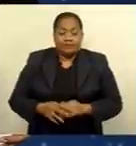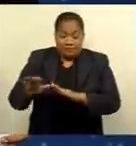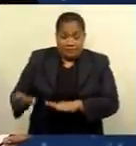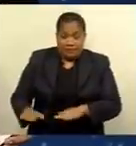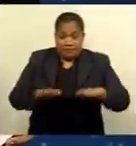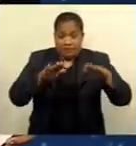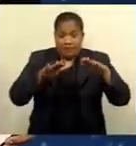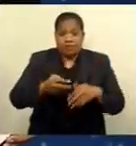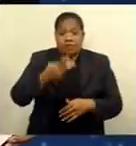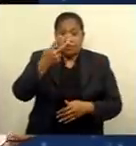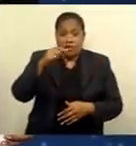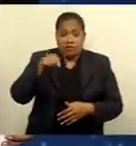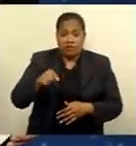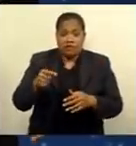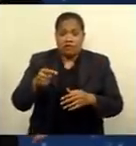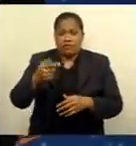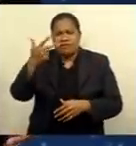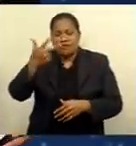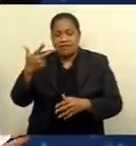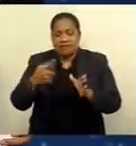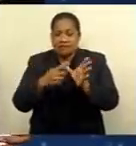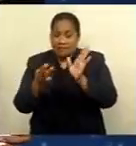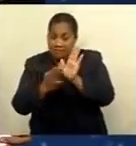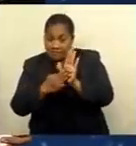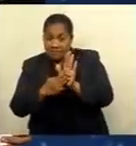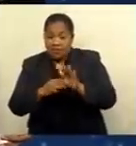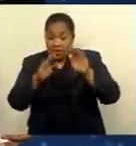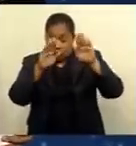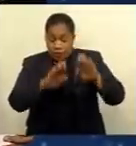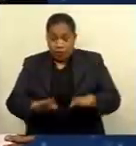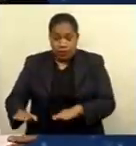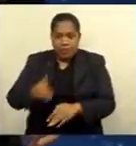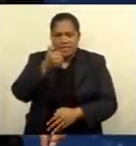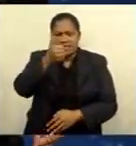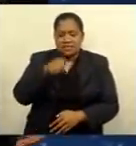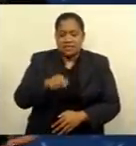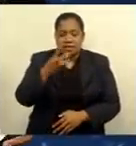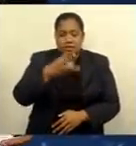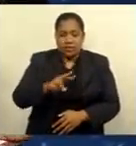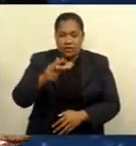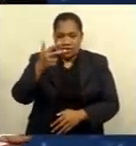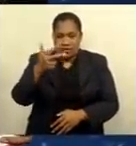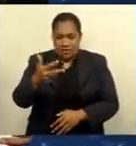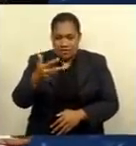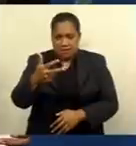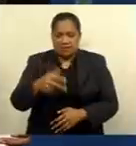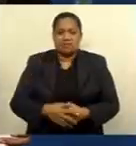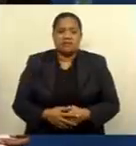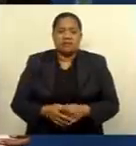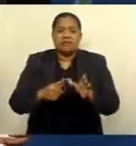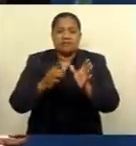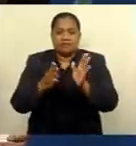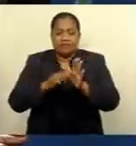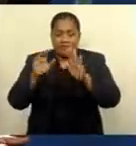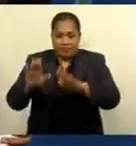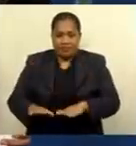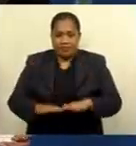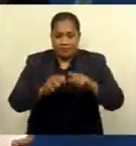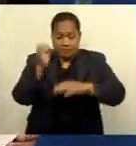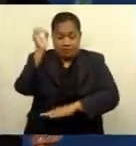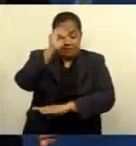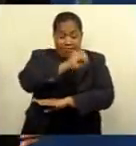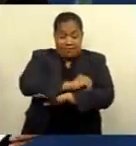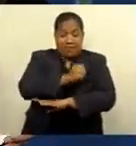is at 18 minutes past midnight. Low tide is at 6.38 a.m. Sunrise is at 6.06. For